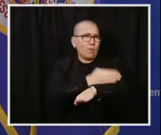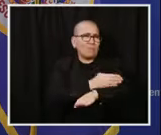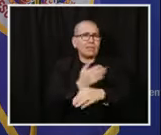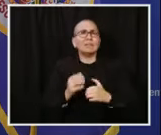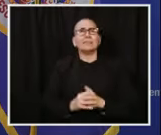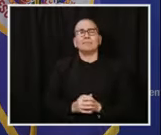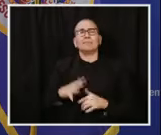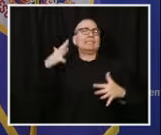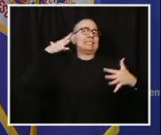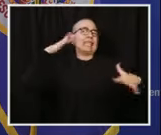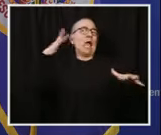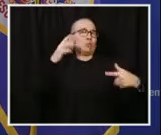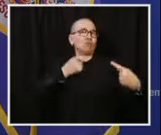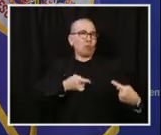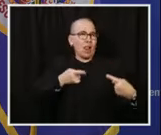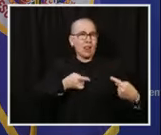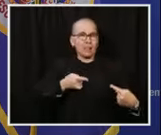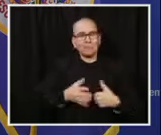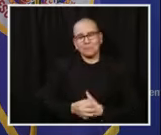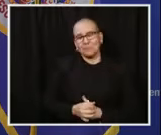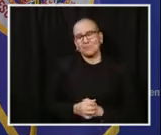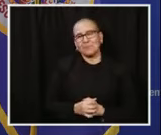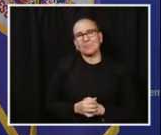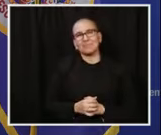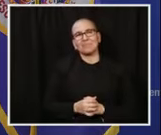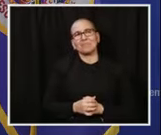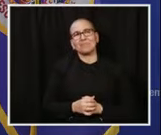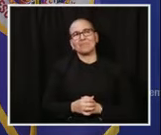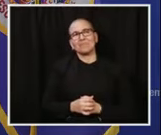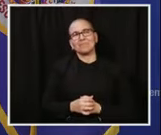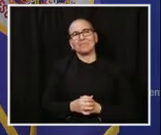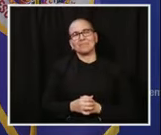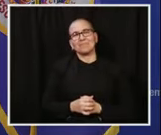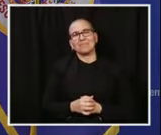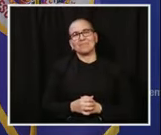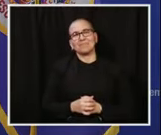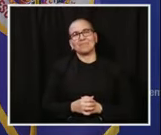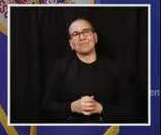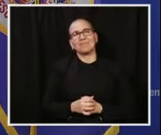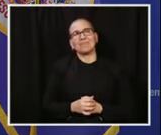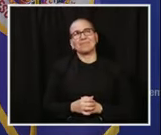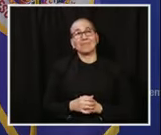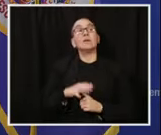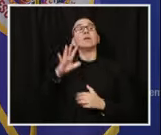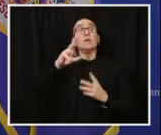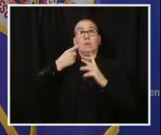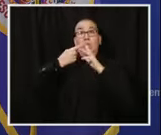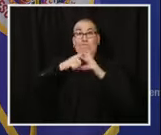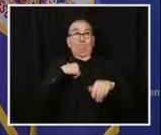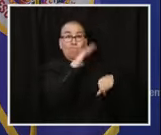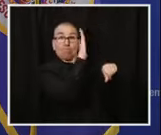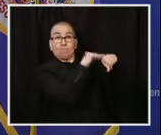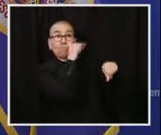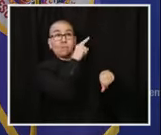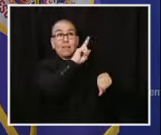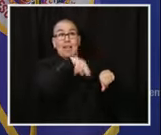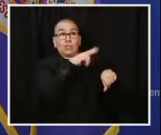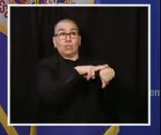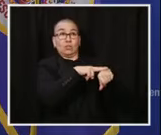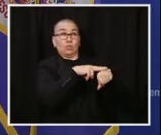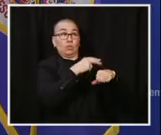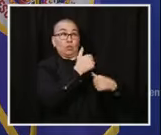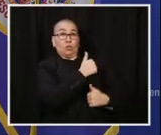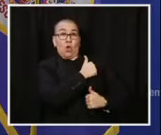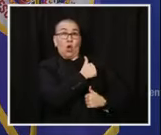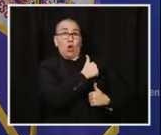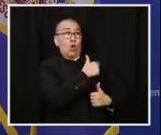process to deploy the National Guard and also some federal staffing support teams that we requested and received from the United States Public Health